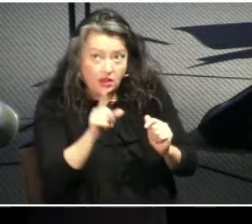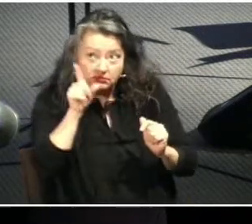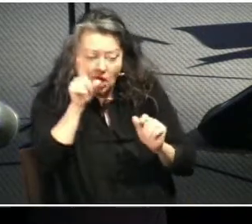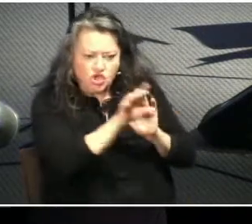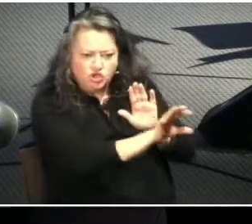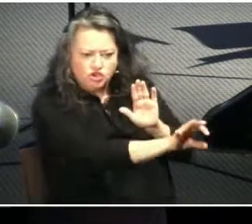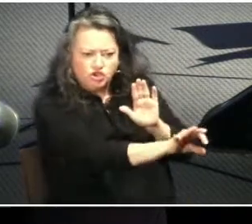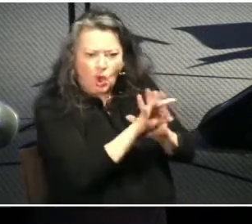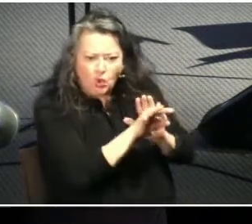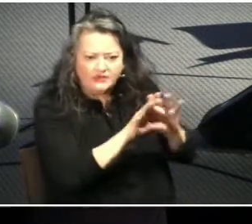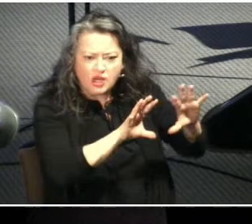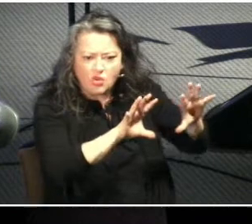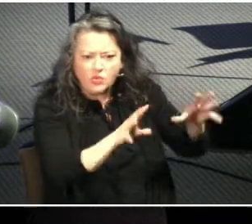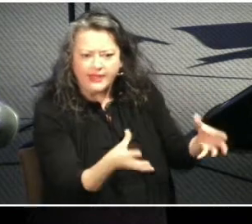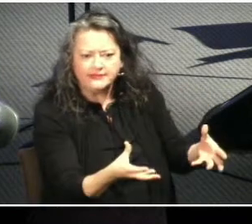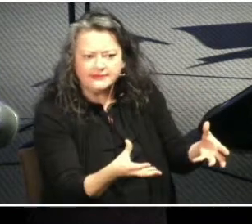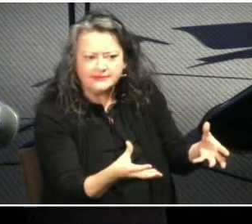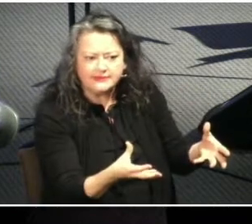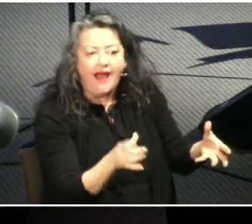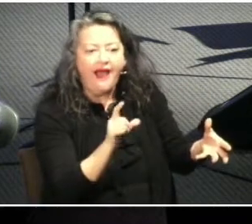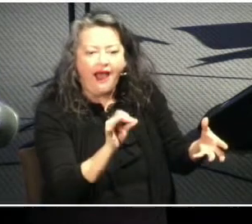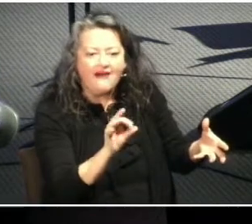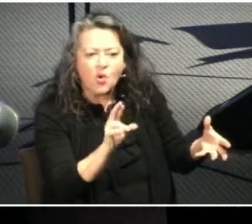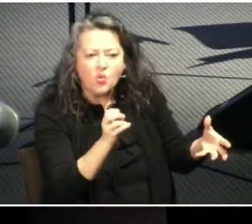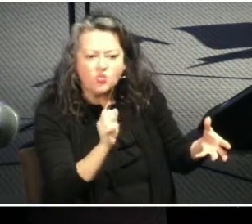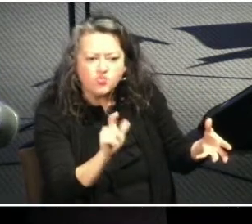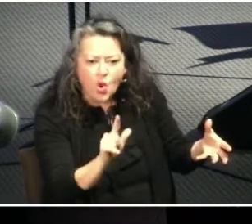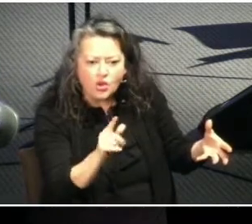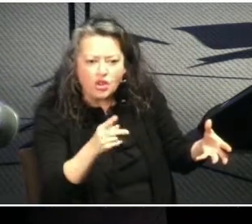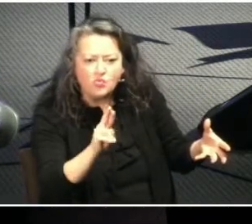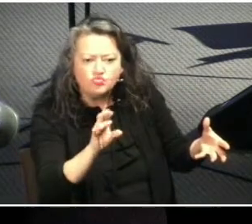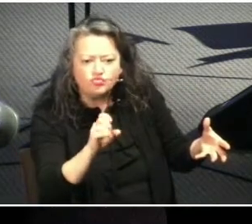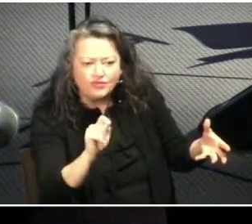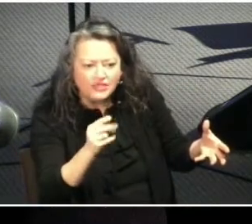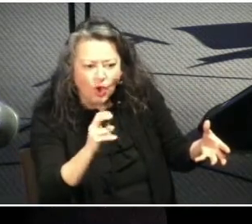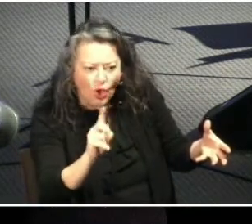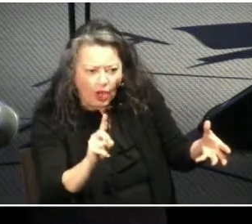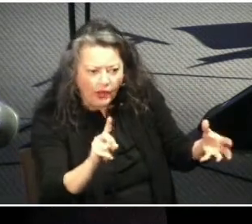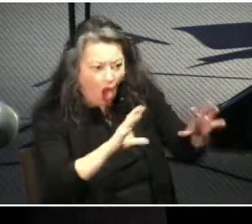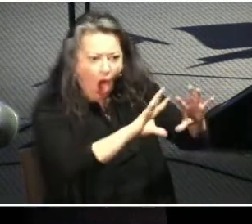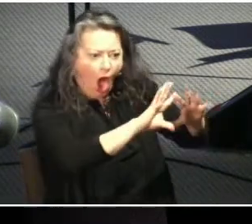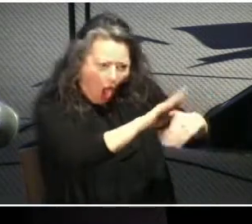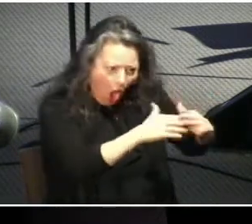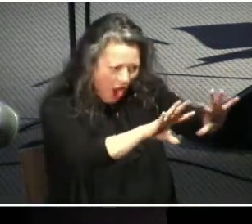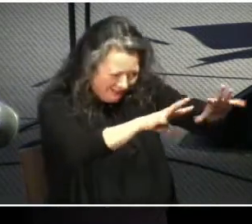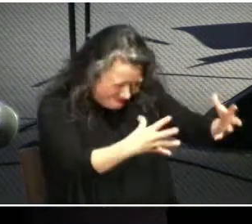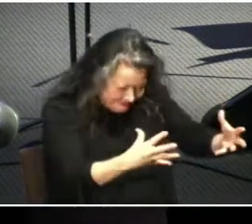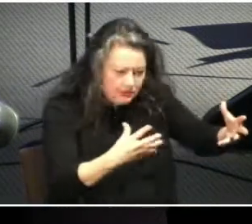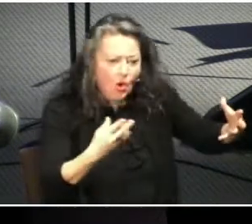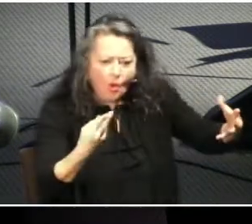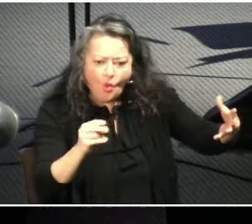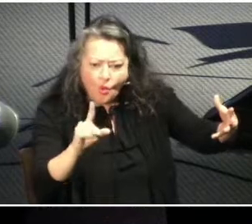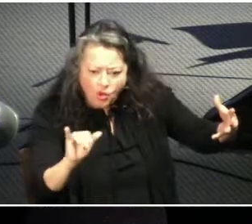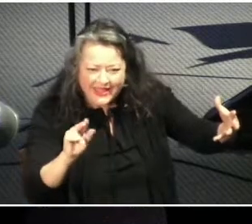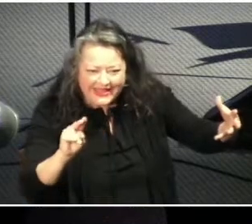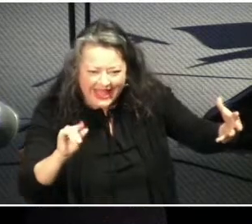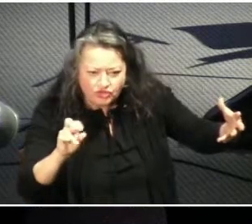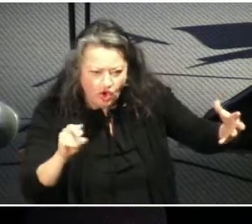race a royal priesthood a holy nation and paul himself